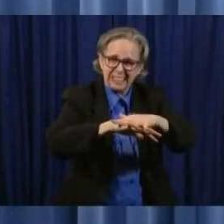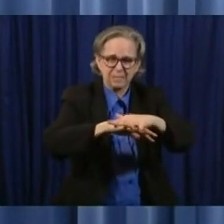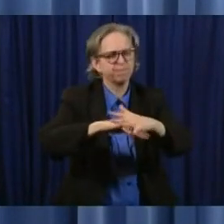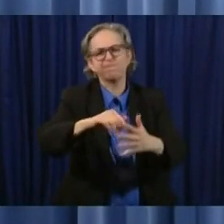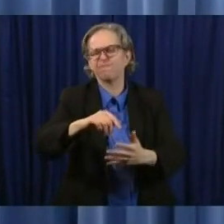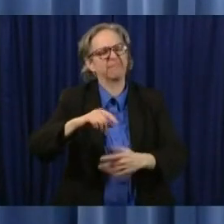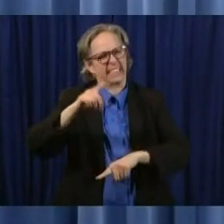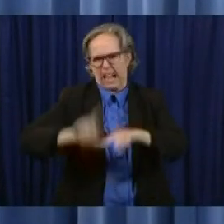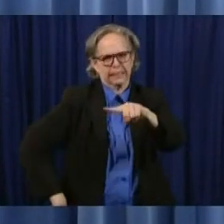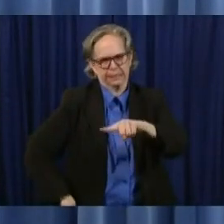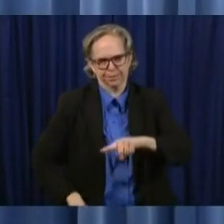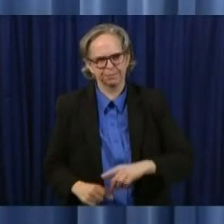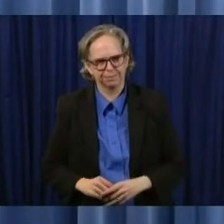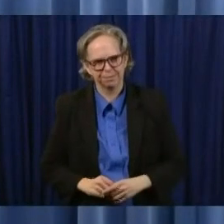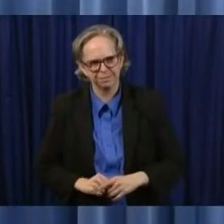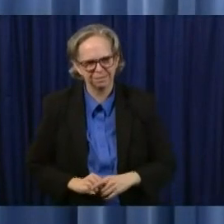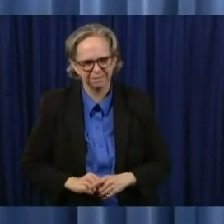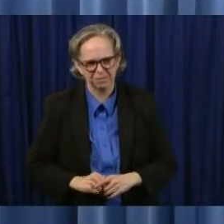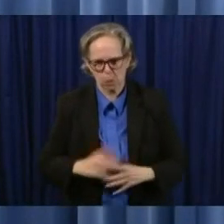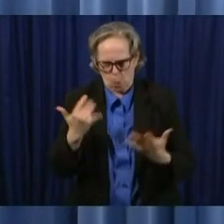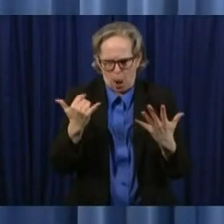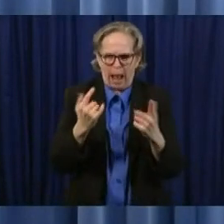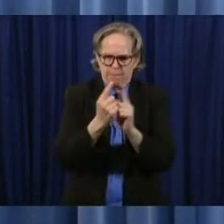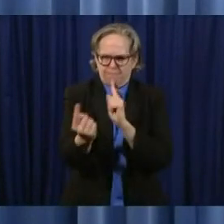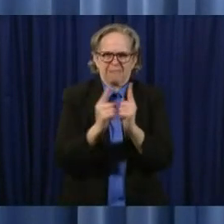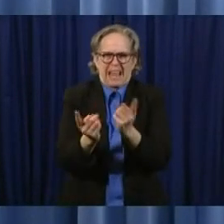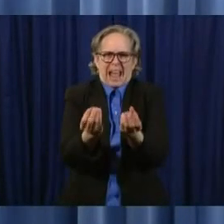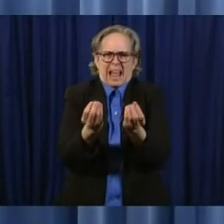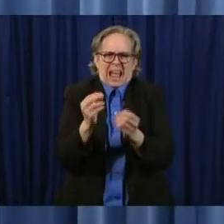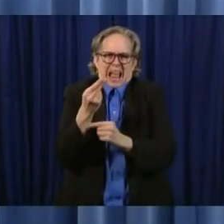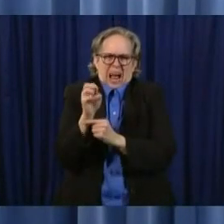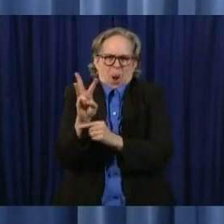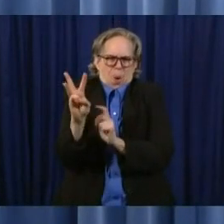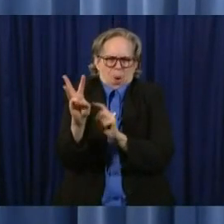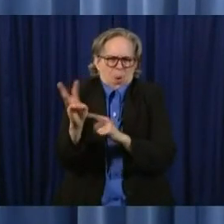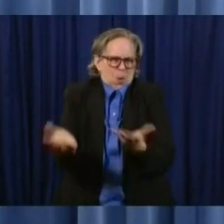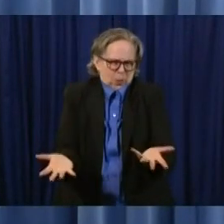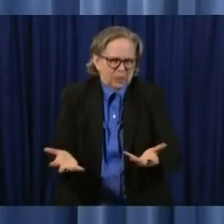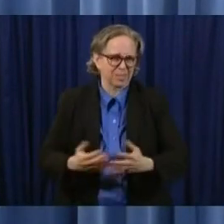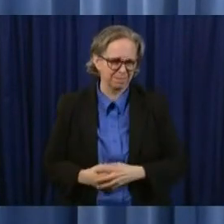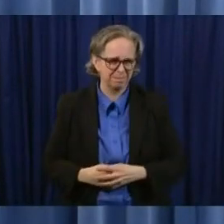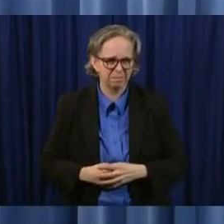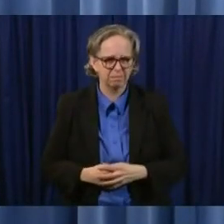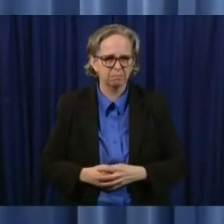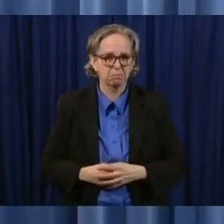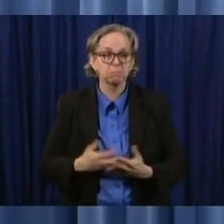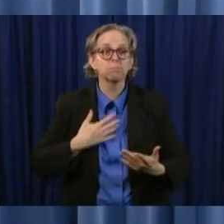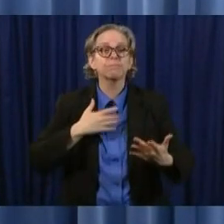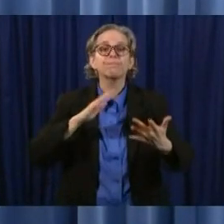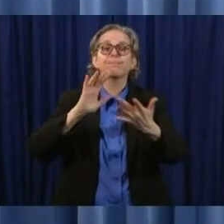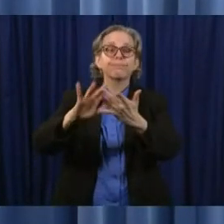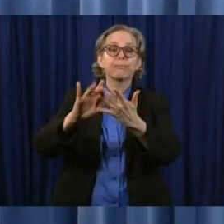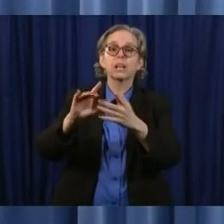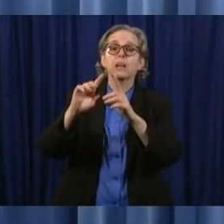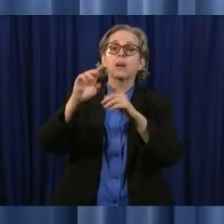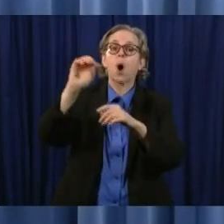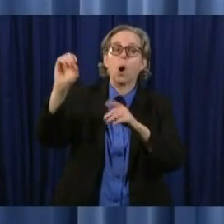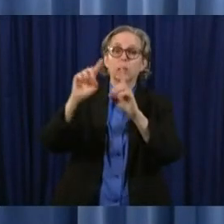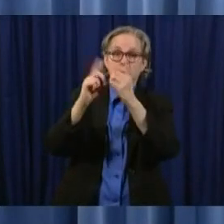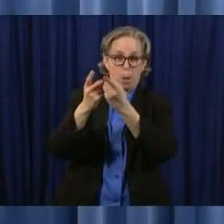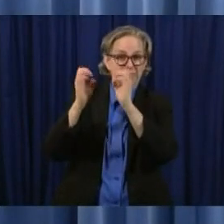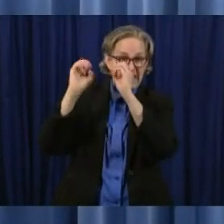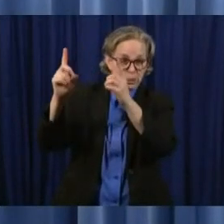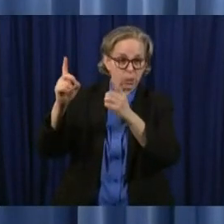reason or for any other now I have asked the Ohio Department of Education and the Ohio Department of Health